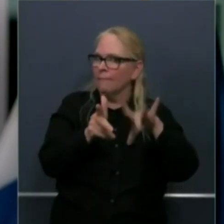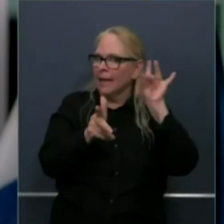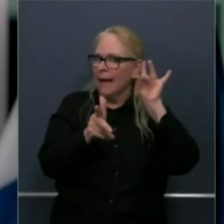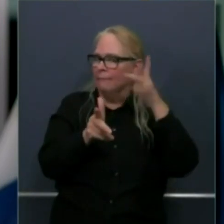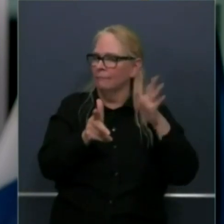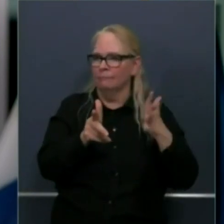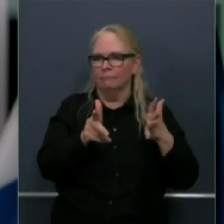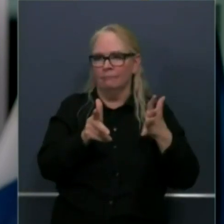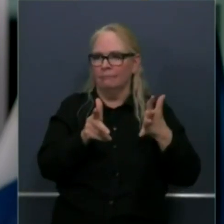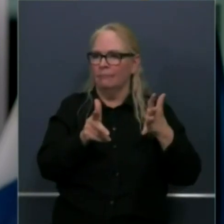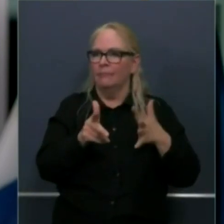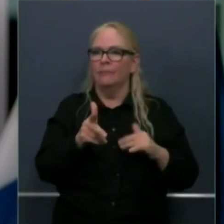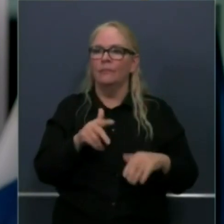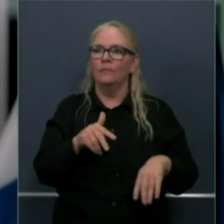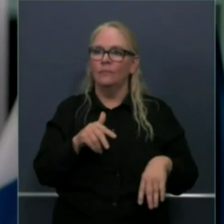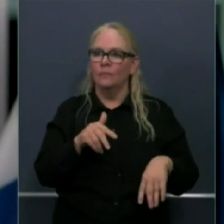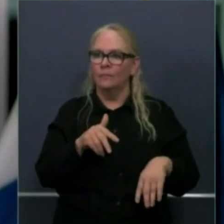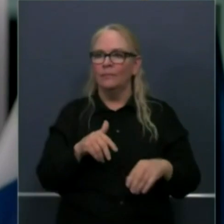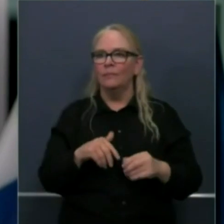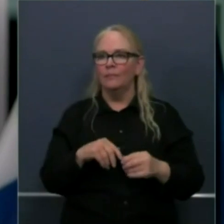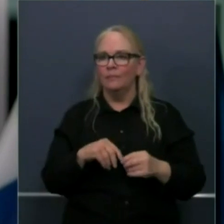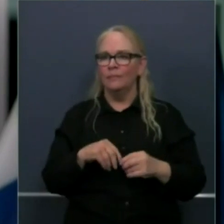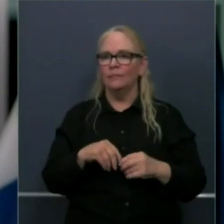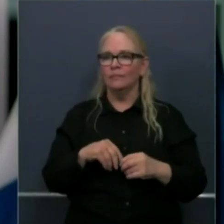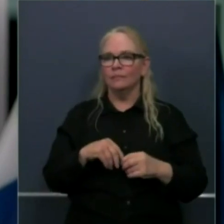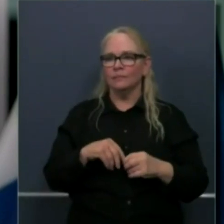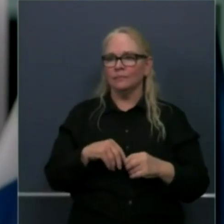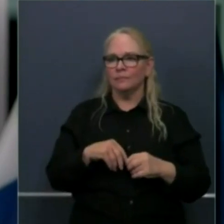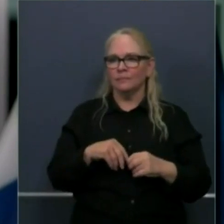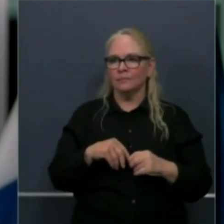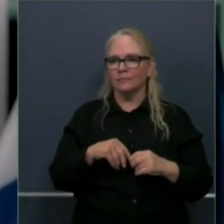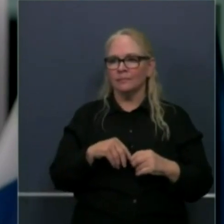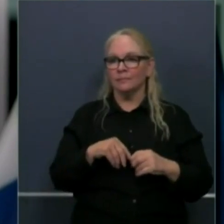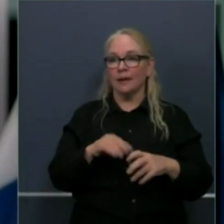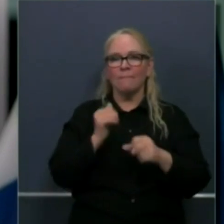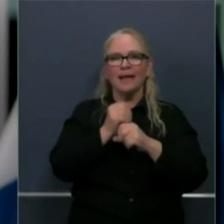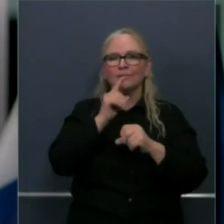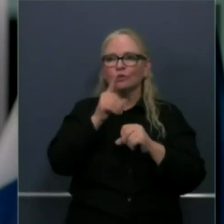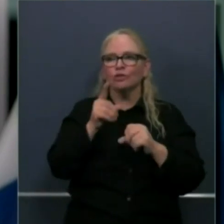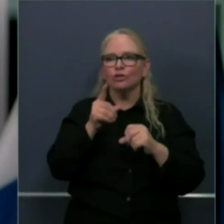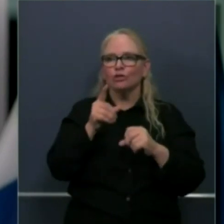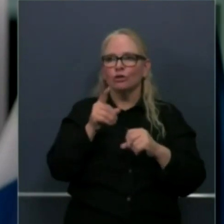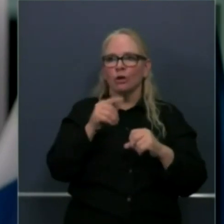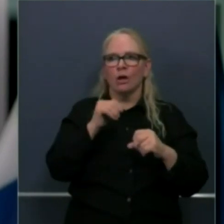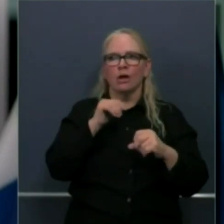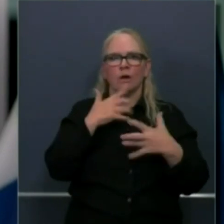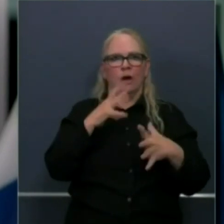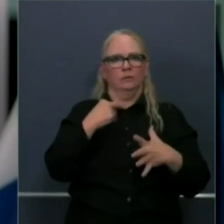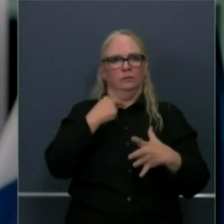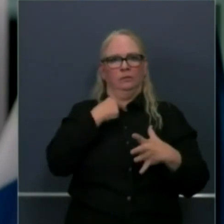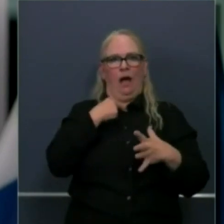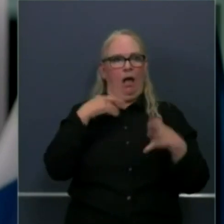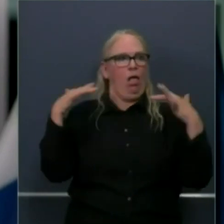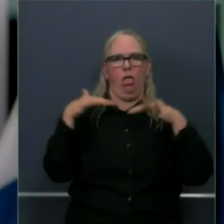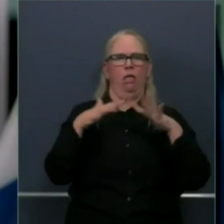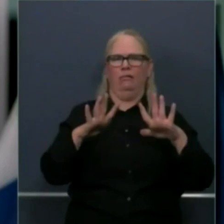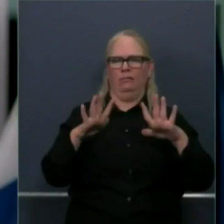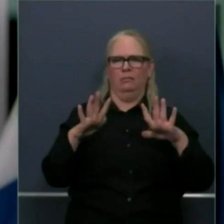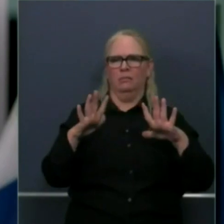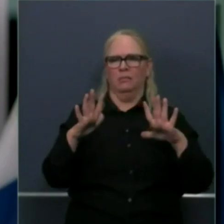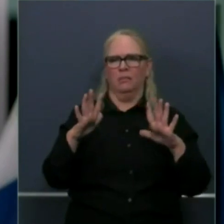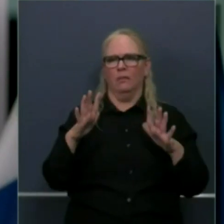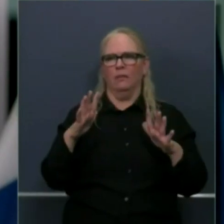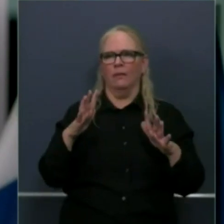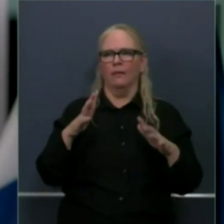do that that are not locked into a dome-like setting. We think that also is lower risk consistent with